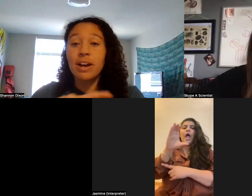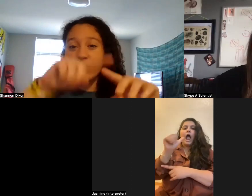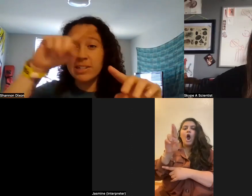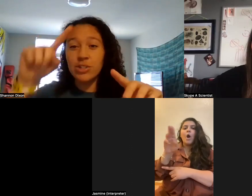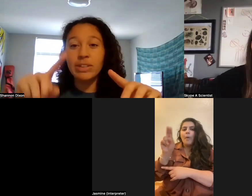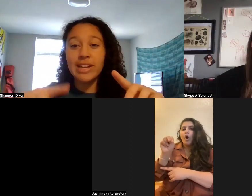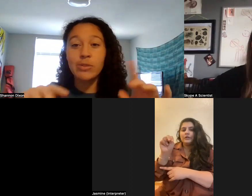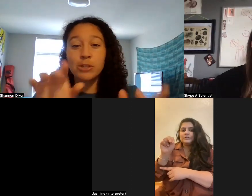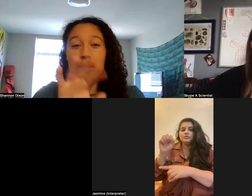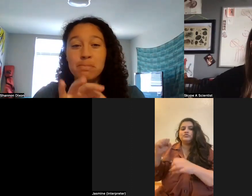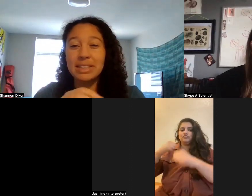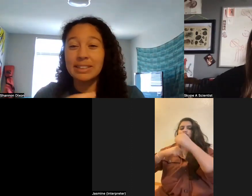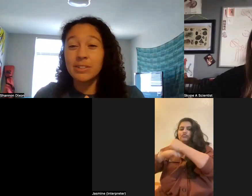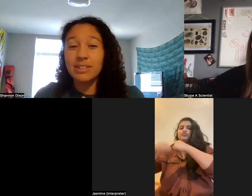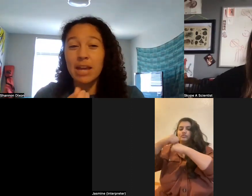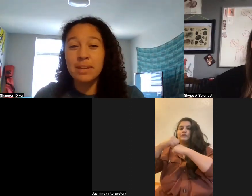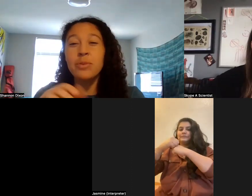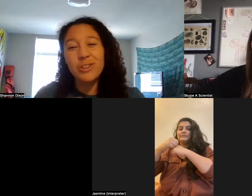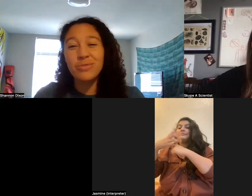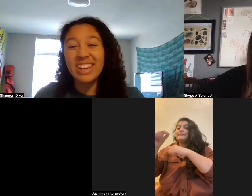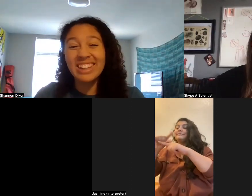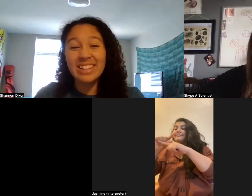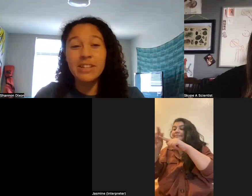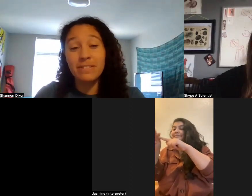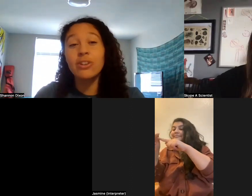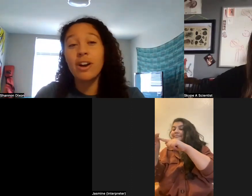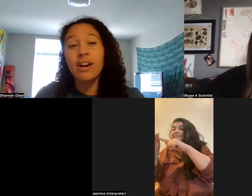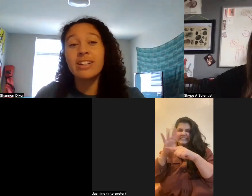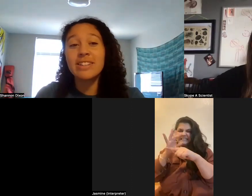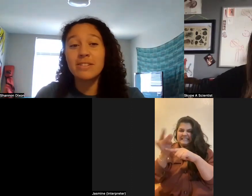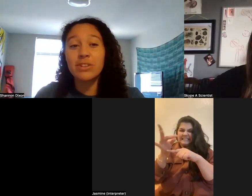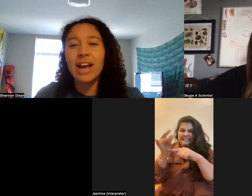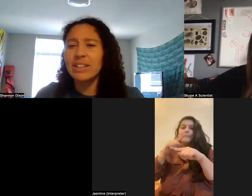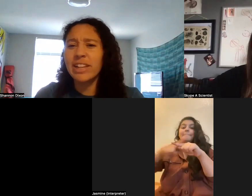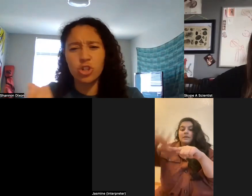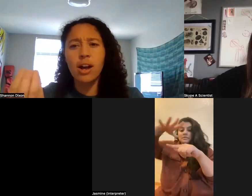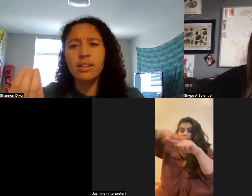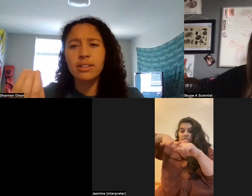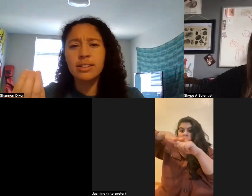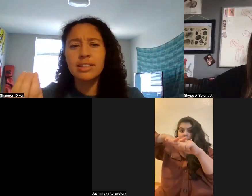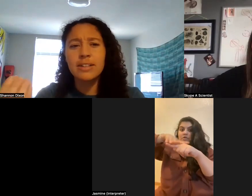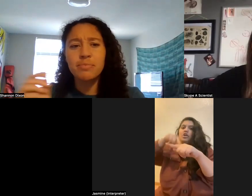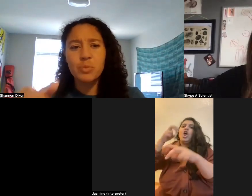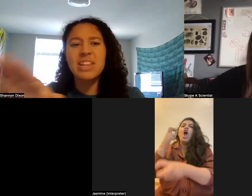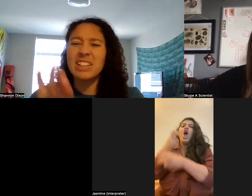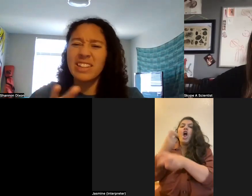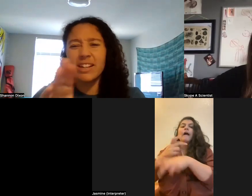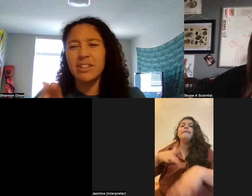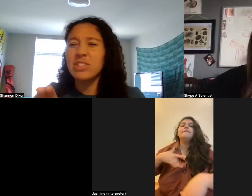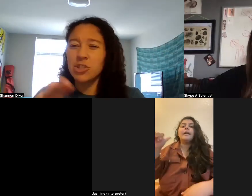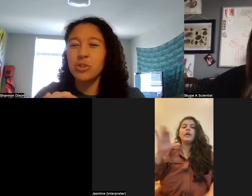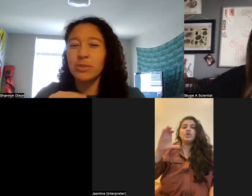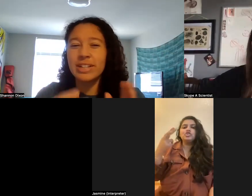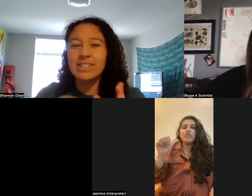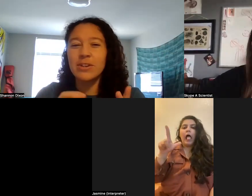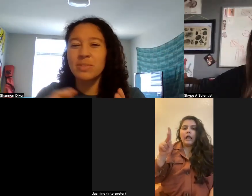so beyond the tissue layer, which might be a little slimy when you feel it, it's going to feel hard and it's going to feel kind of like chalk with like a